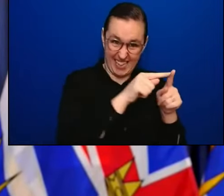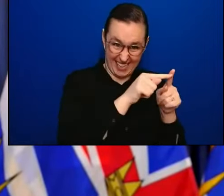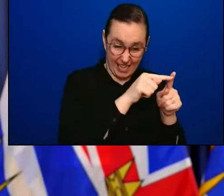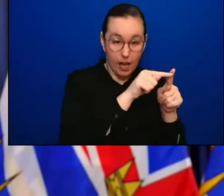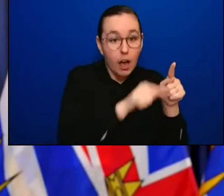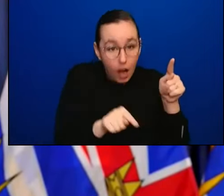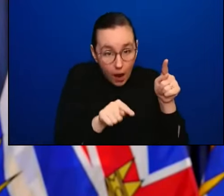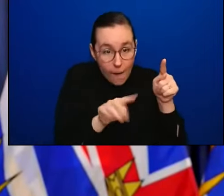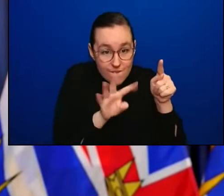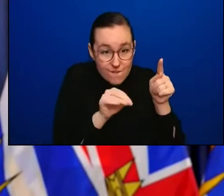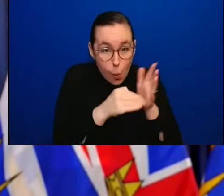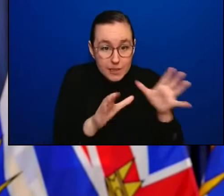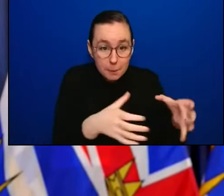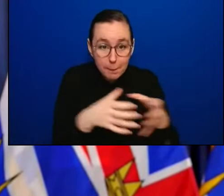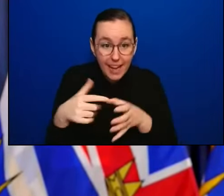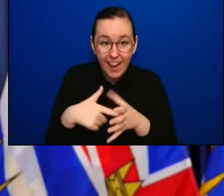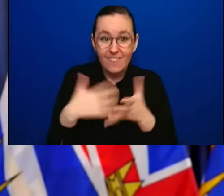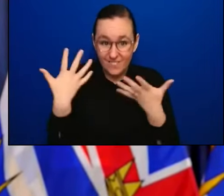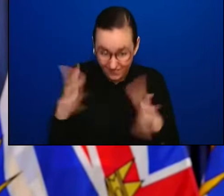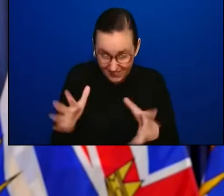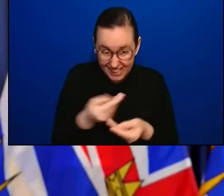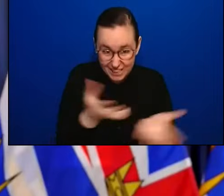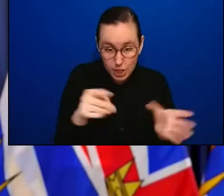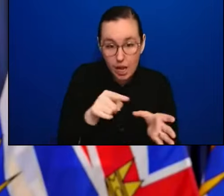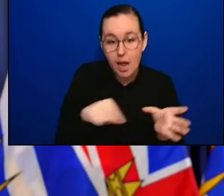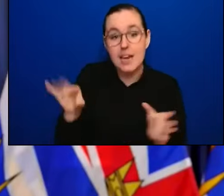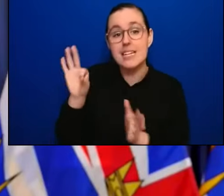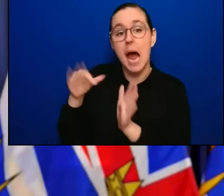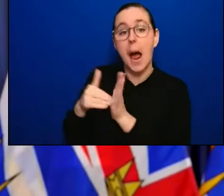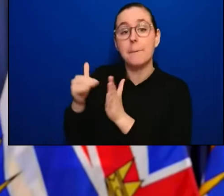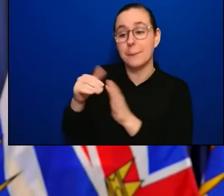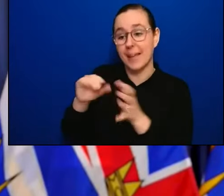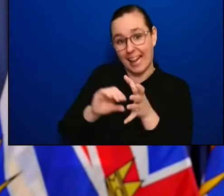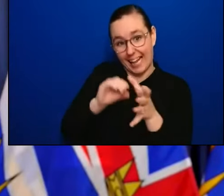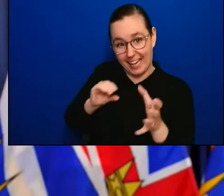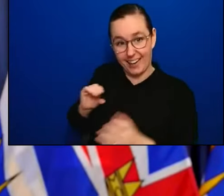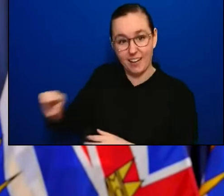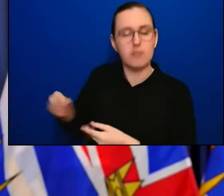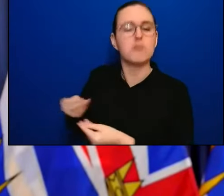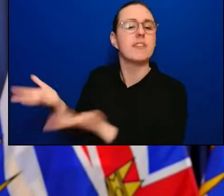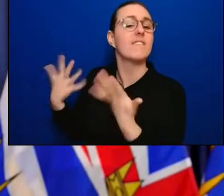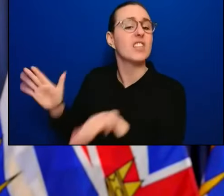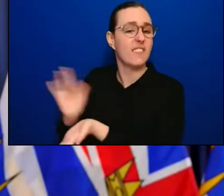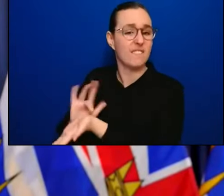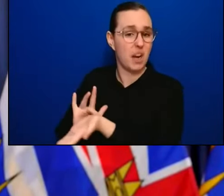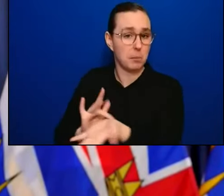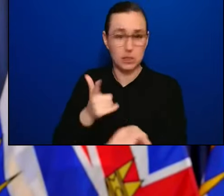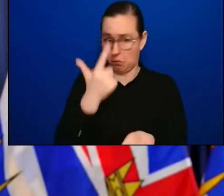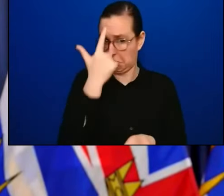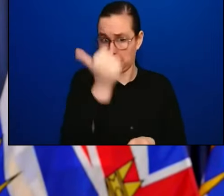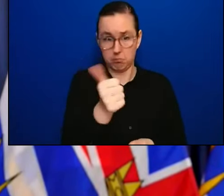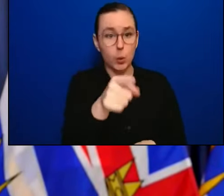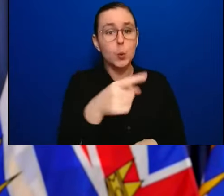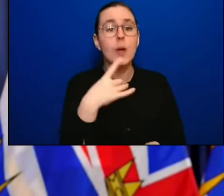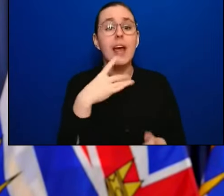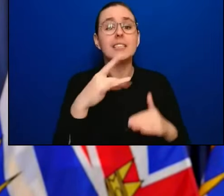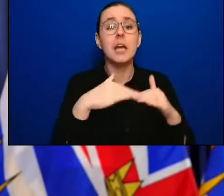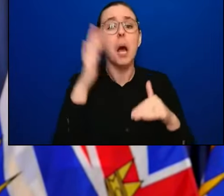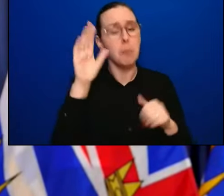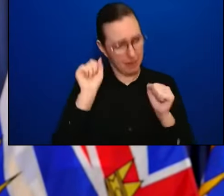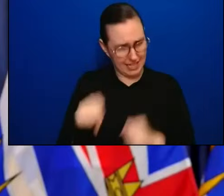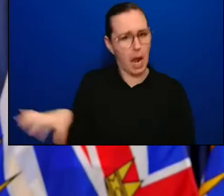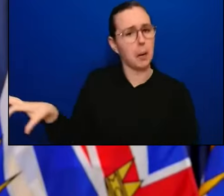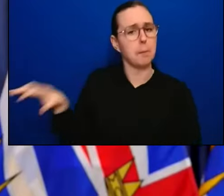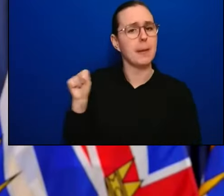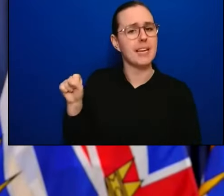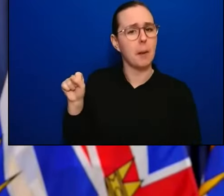9 million have been distributed to pharmacies. To pick them up, you have to be 18 and older. that continues to be the case. What is